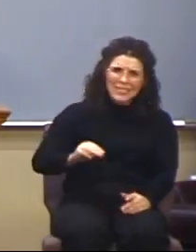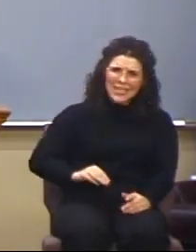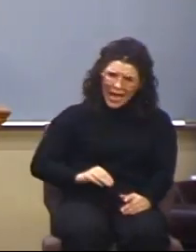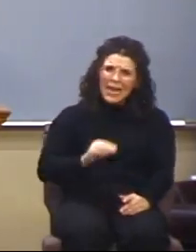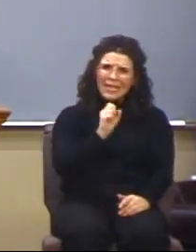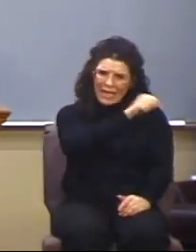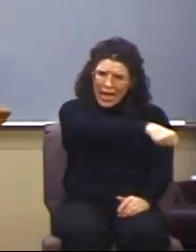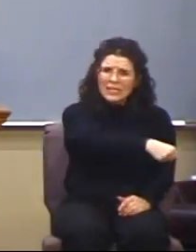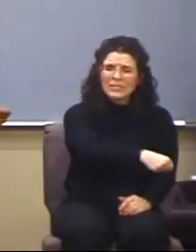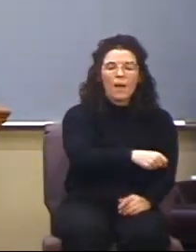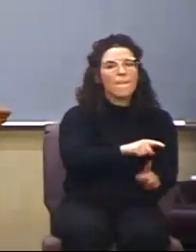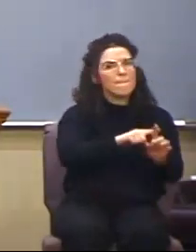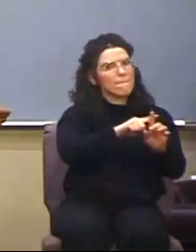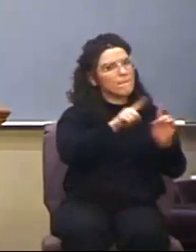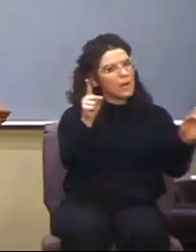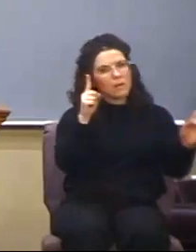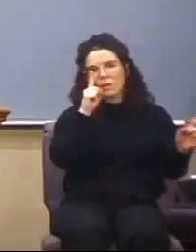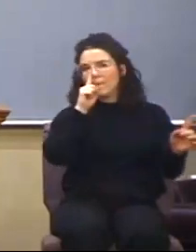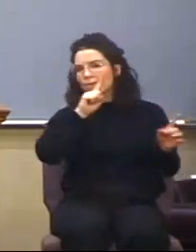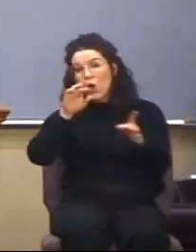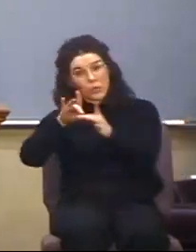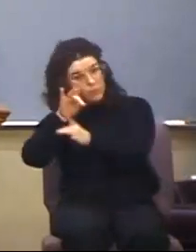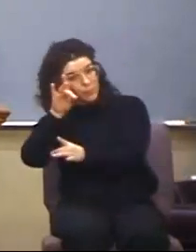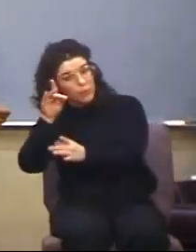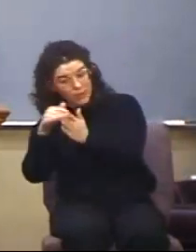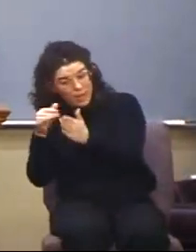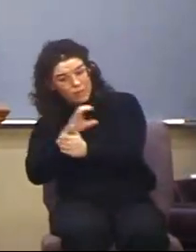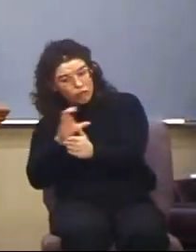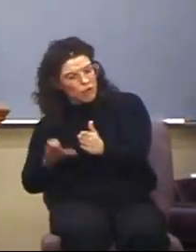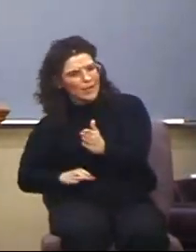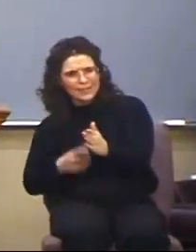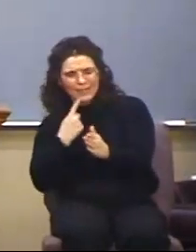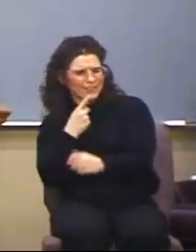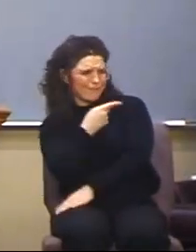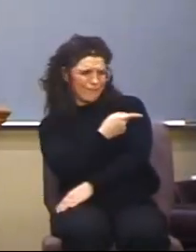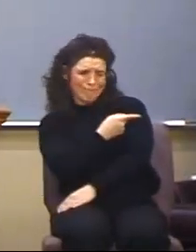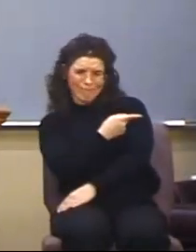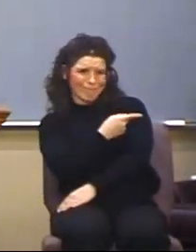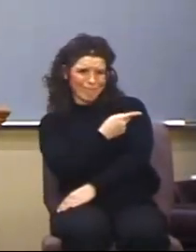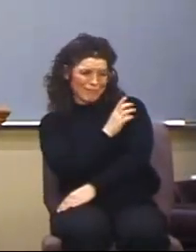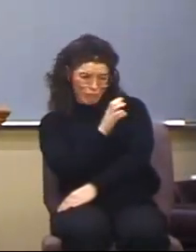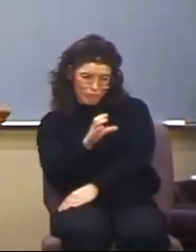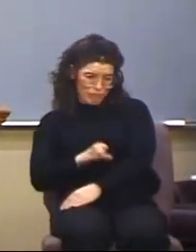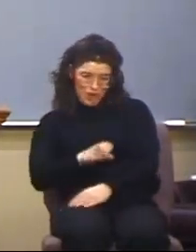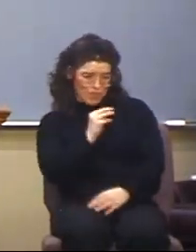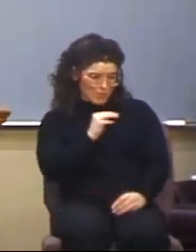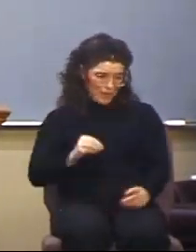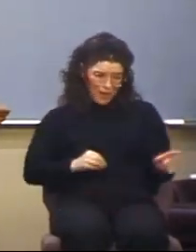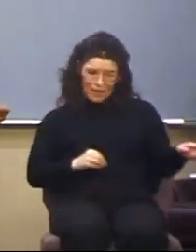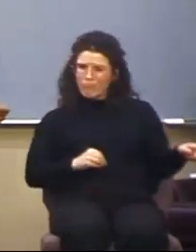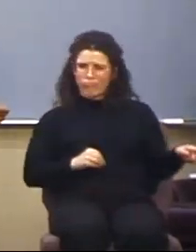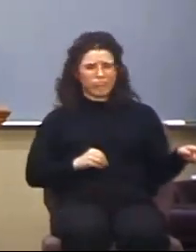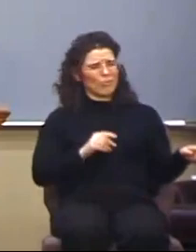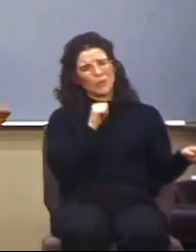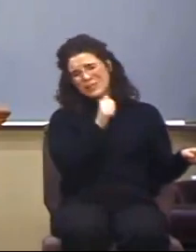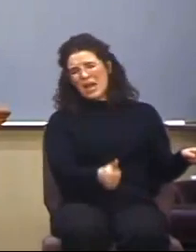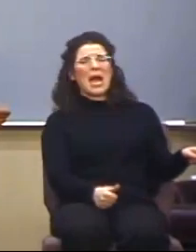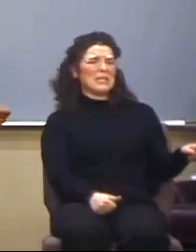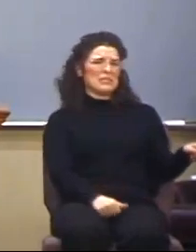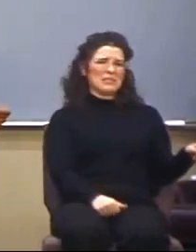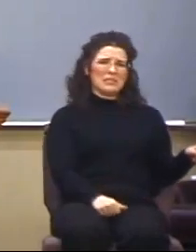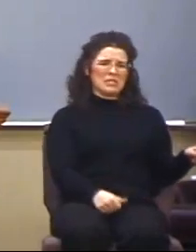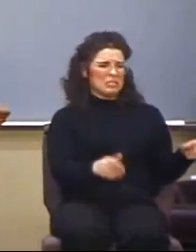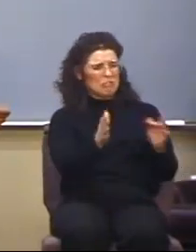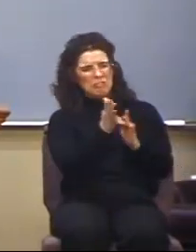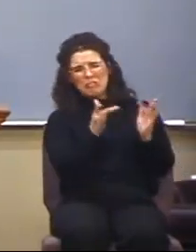Antichrist, denounces the Lord Jesus Christ as being the true Messiah. Jesus was a